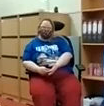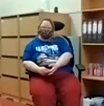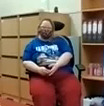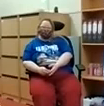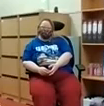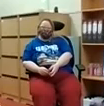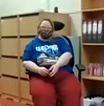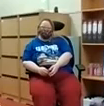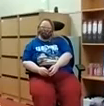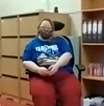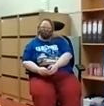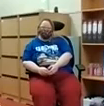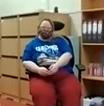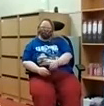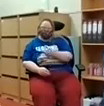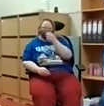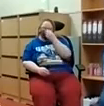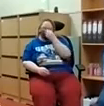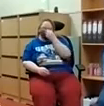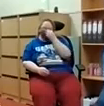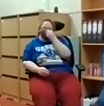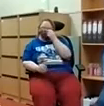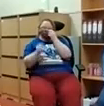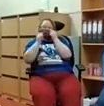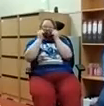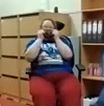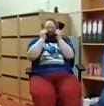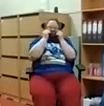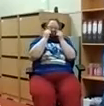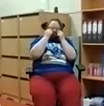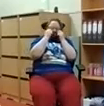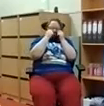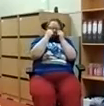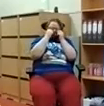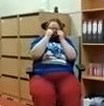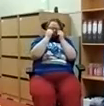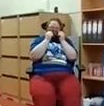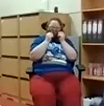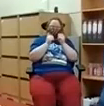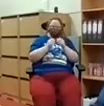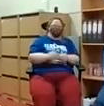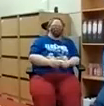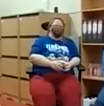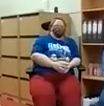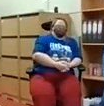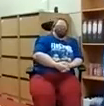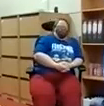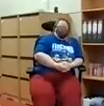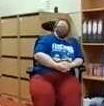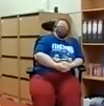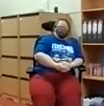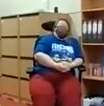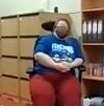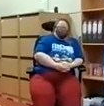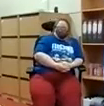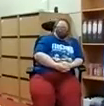you've got your santi hat but i've got i've actually got santi with me and um i think he he's you know he's so important to all of us yesterday